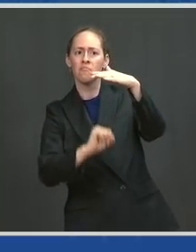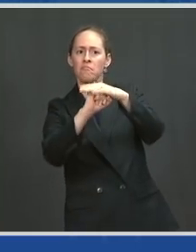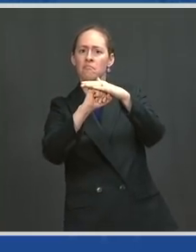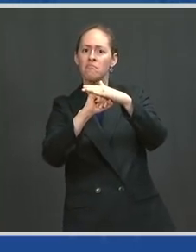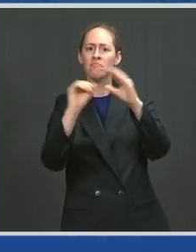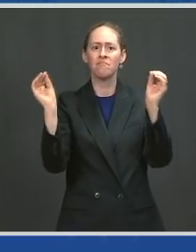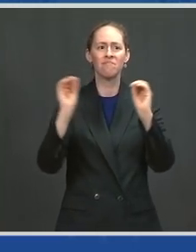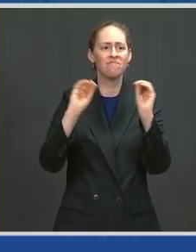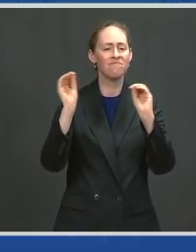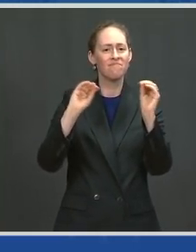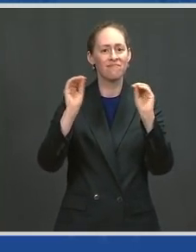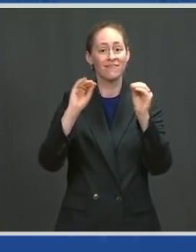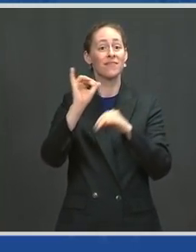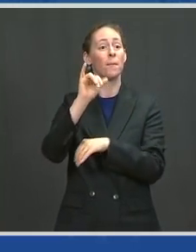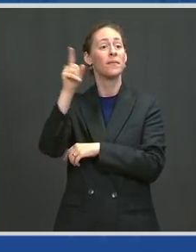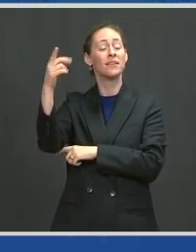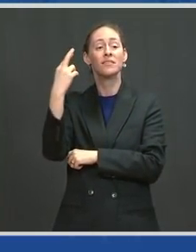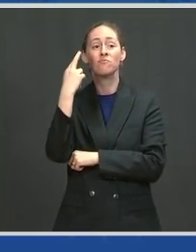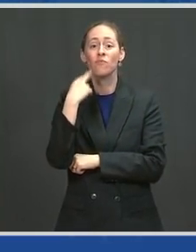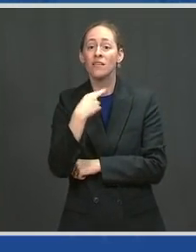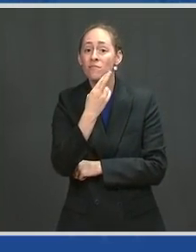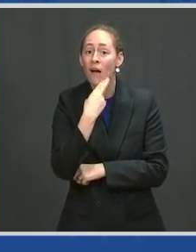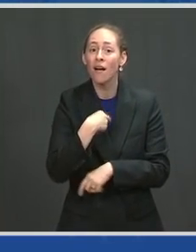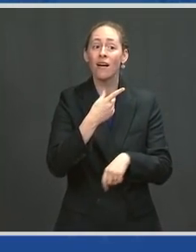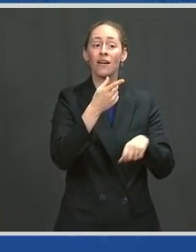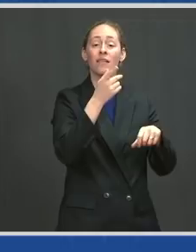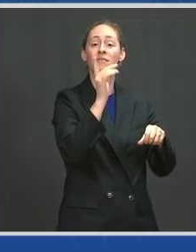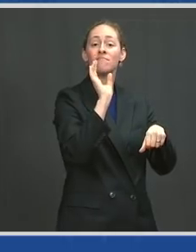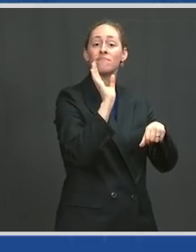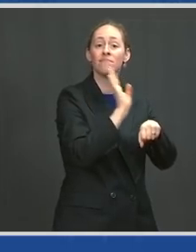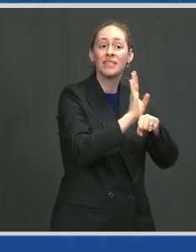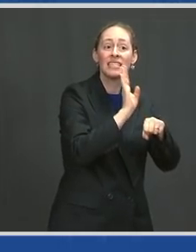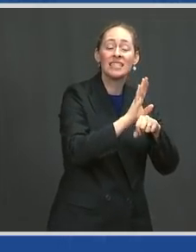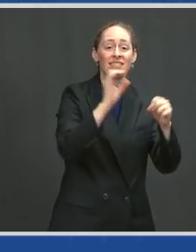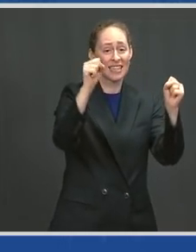offices or other venues. That's something that we can all be proud of.